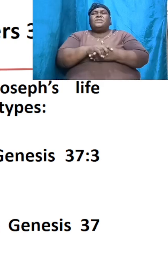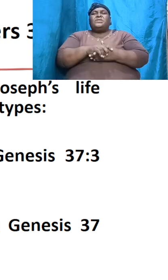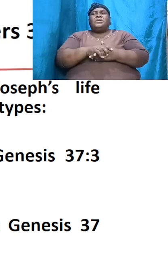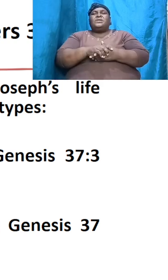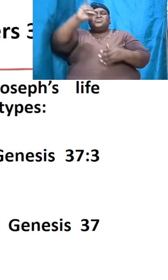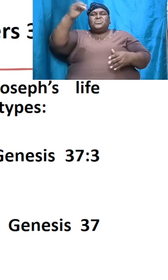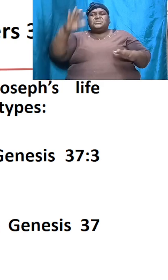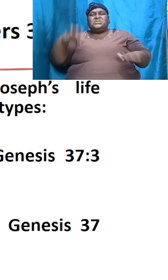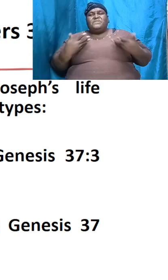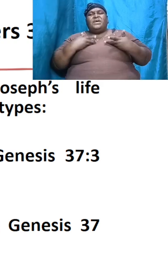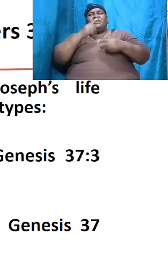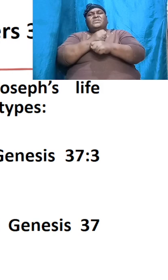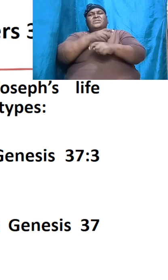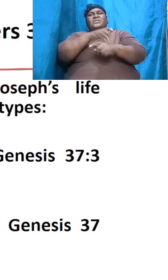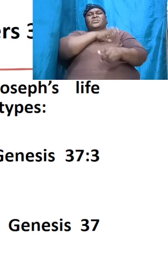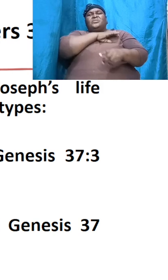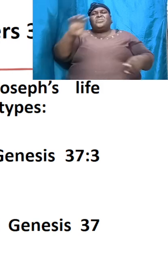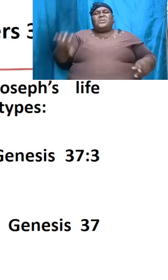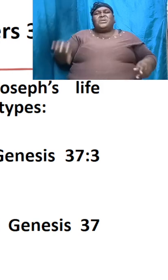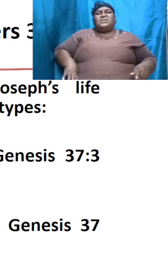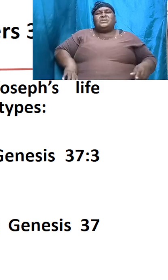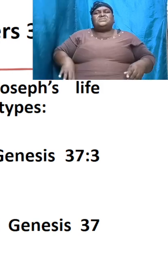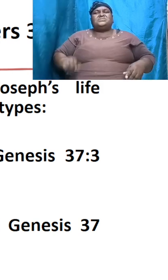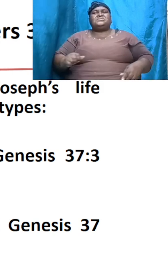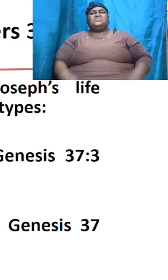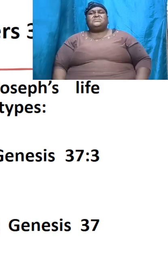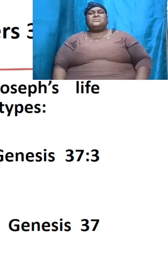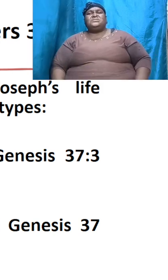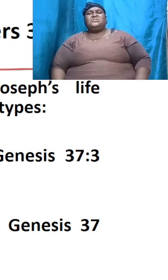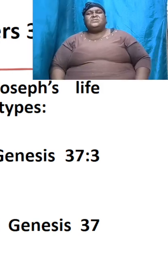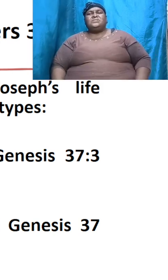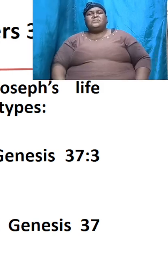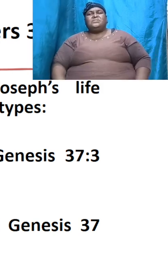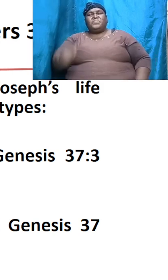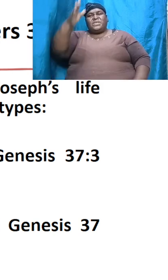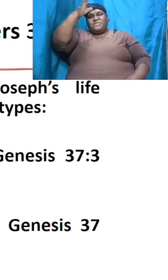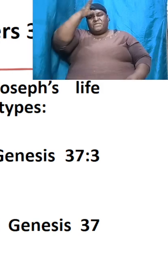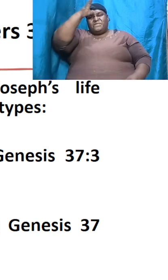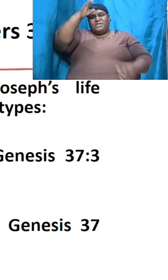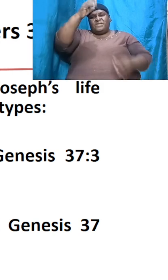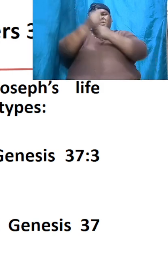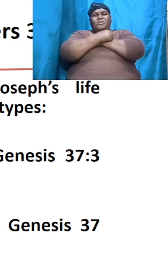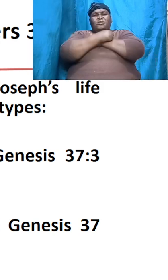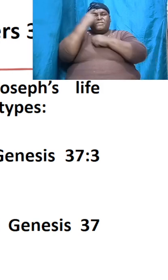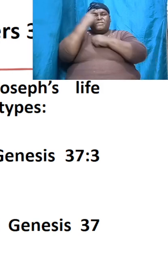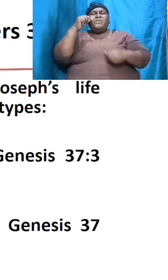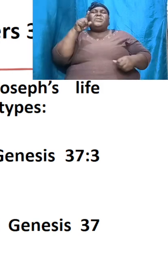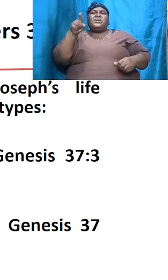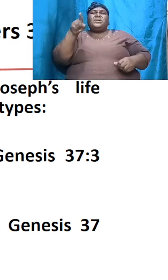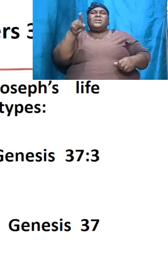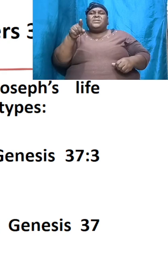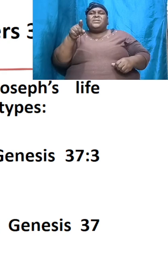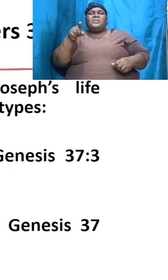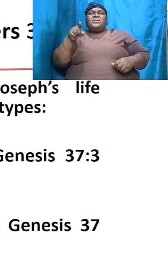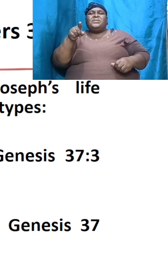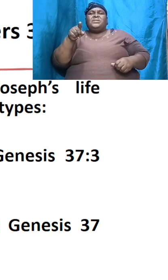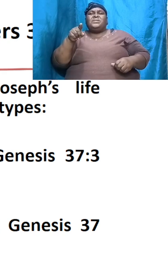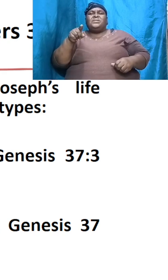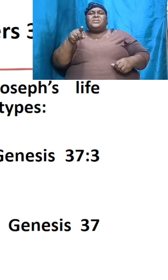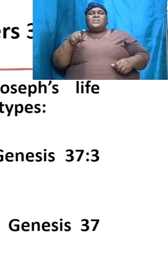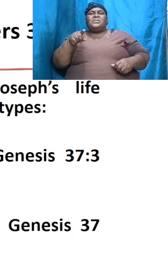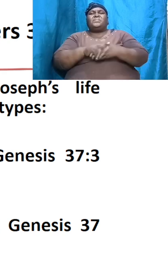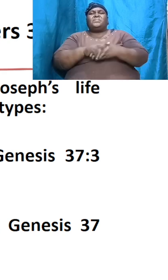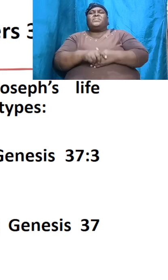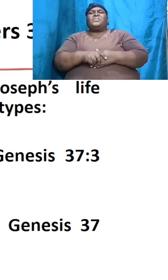the life of Jesus Christ his father's love for him compare Genesis 37 verse 3